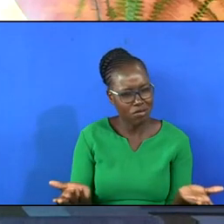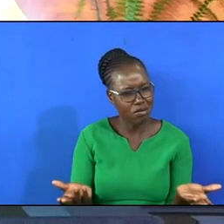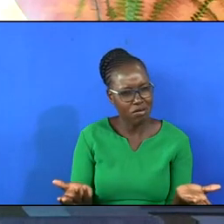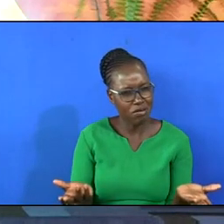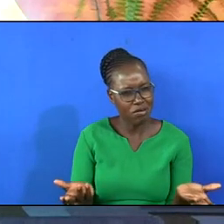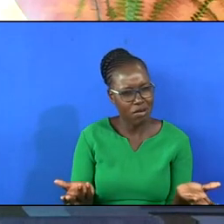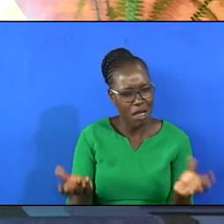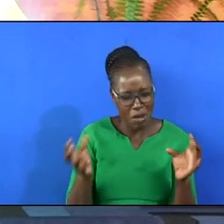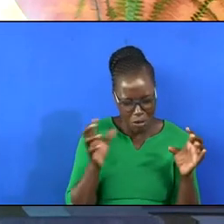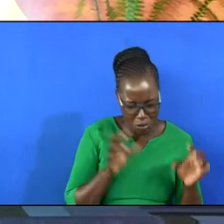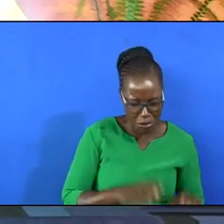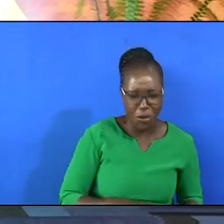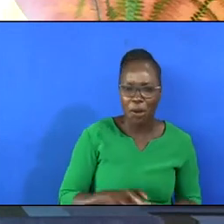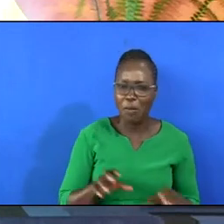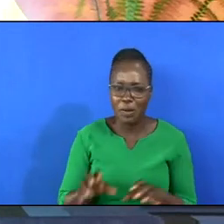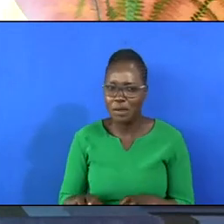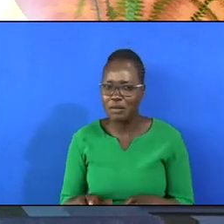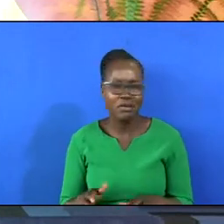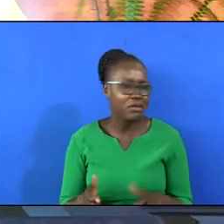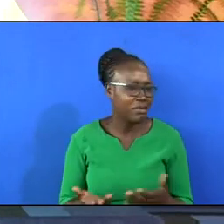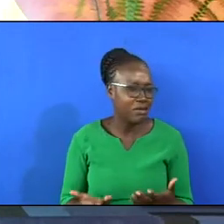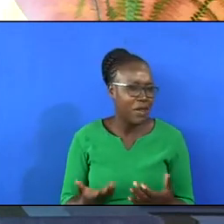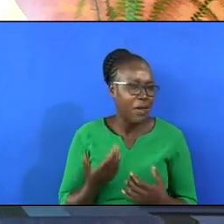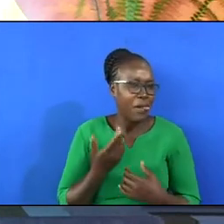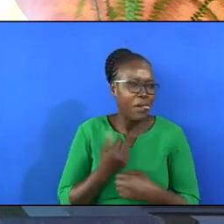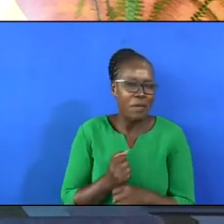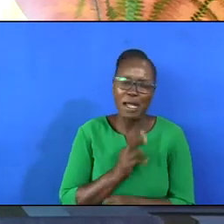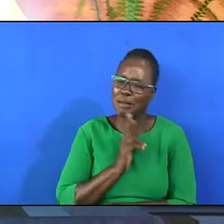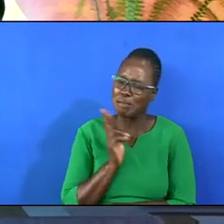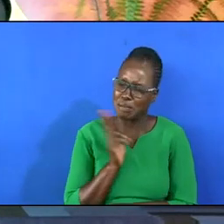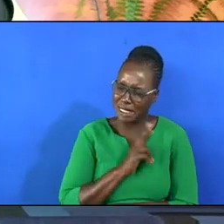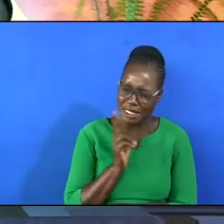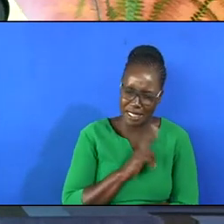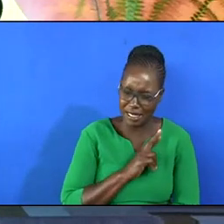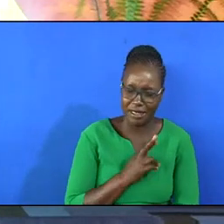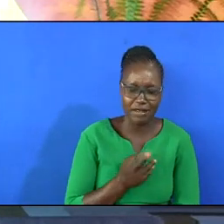Tribulation naturally are meant to make us bitter.